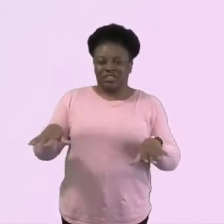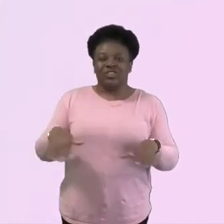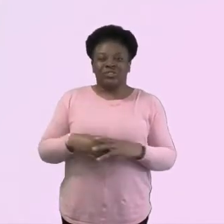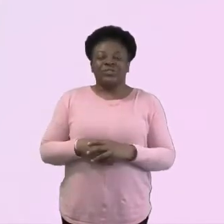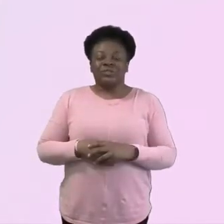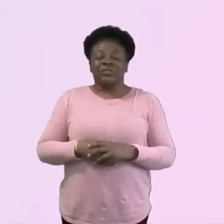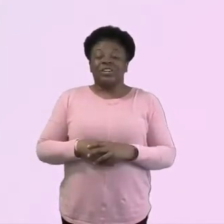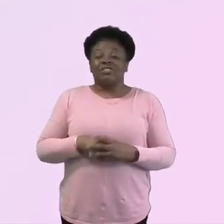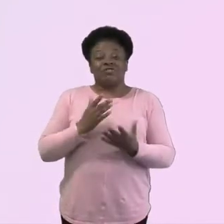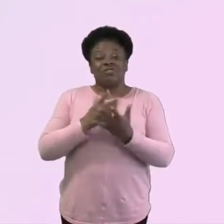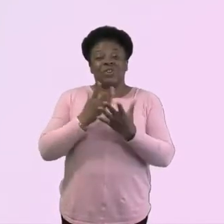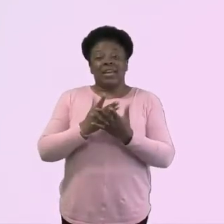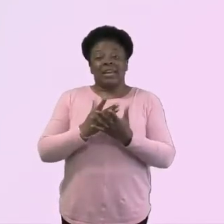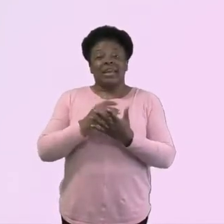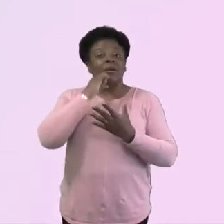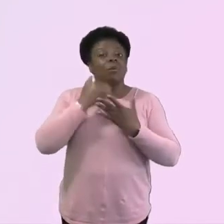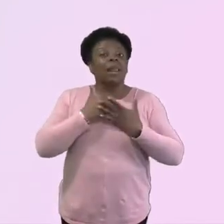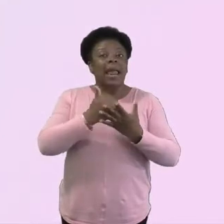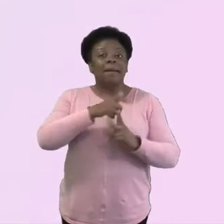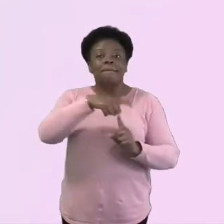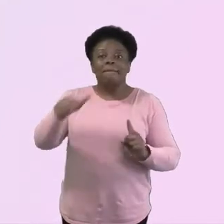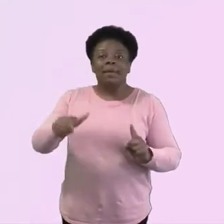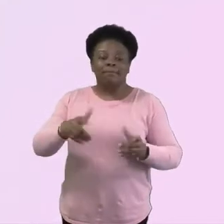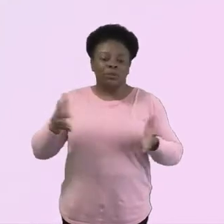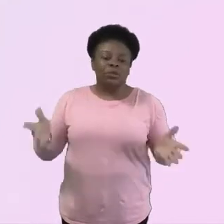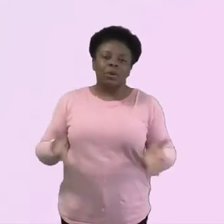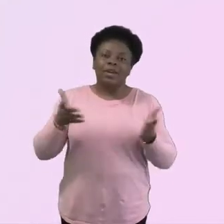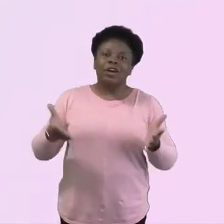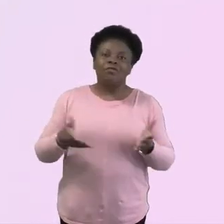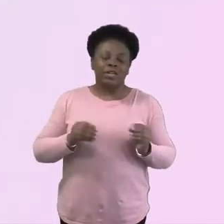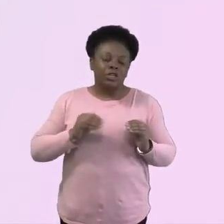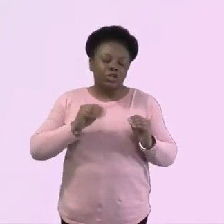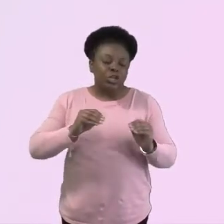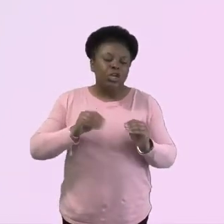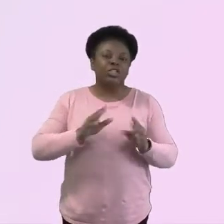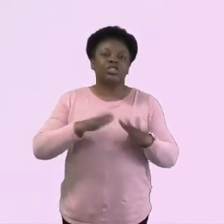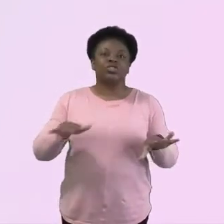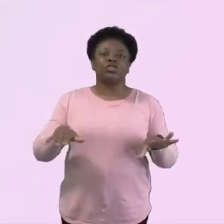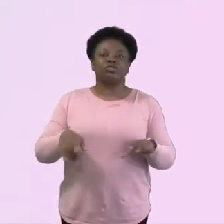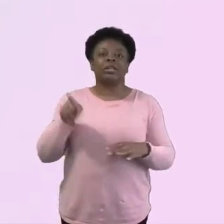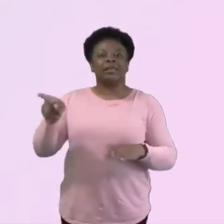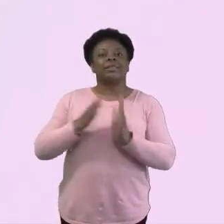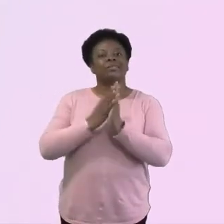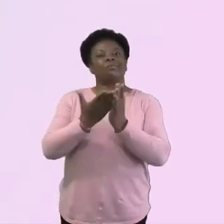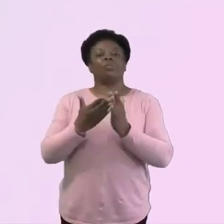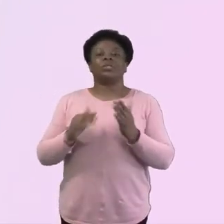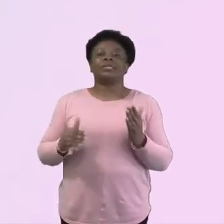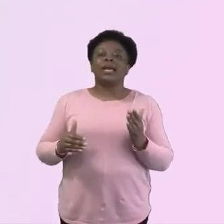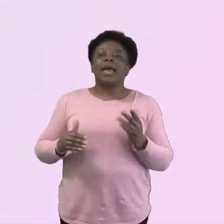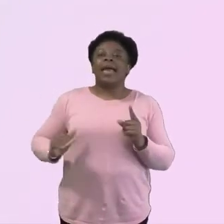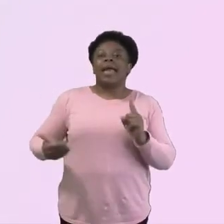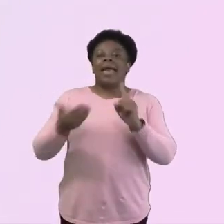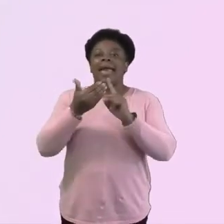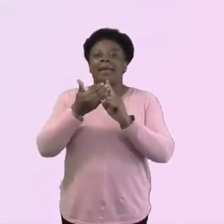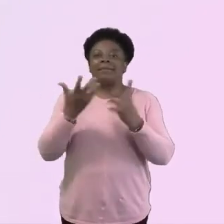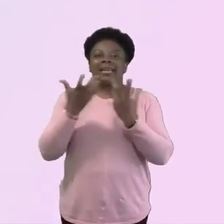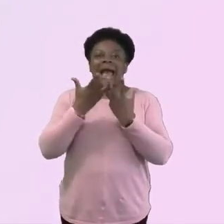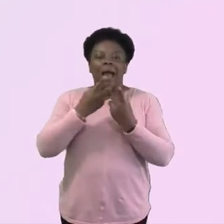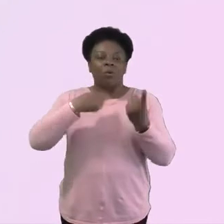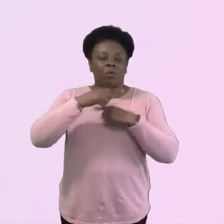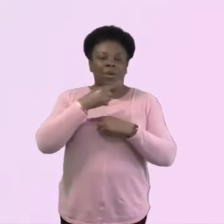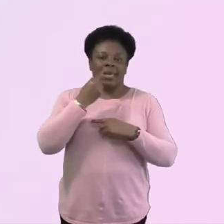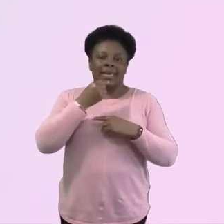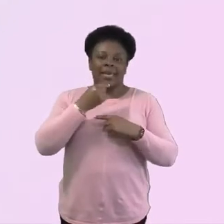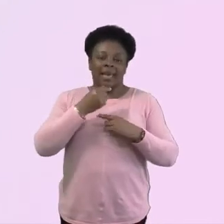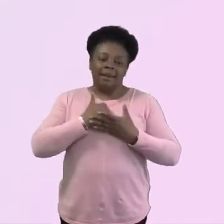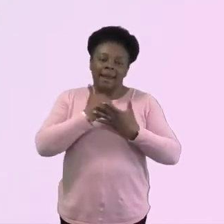their children's faith. But it's really aimed for those within the church reaching out to parents. It's a great, great resource book.